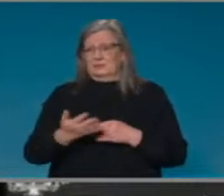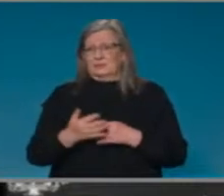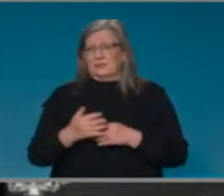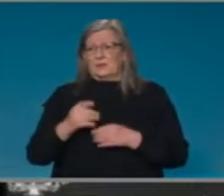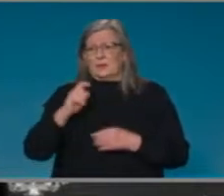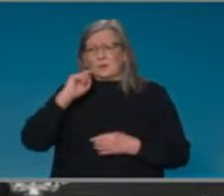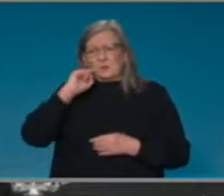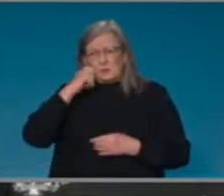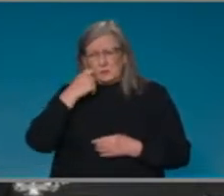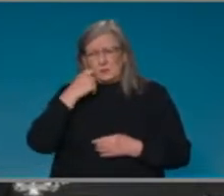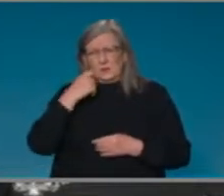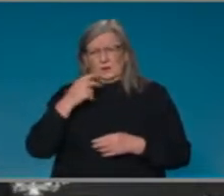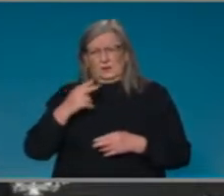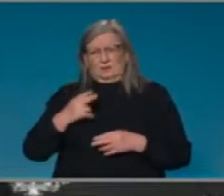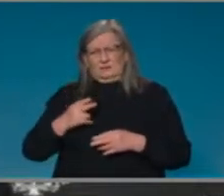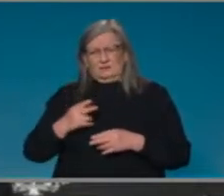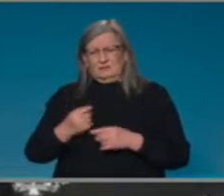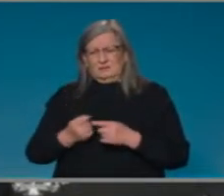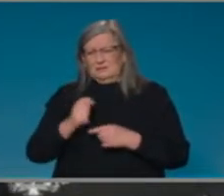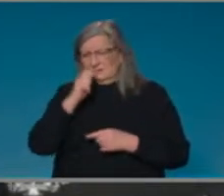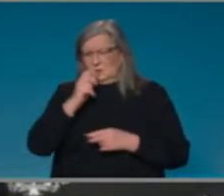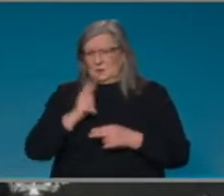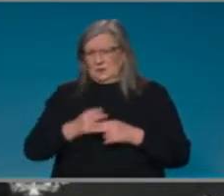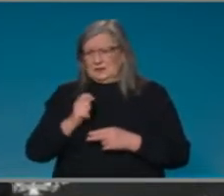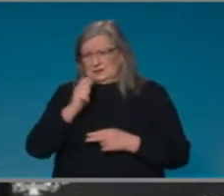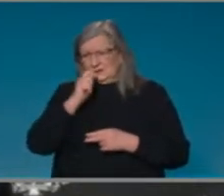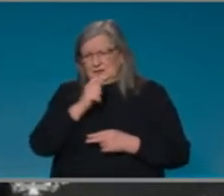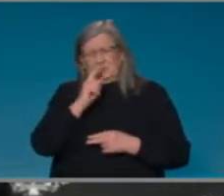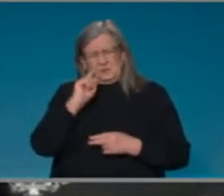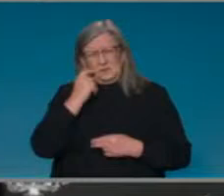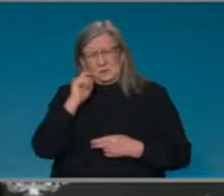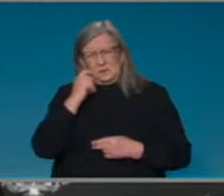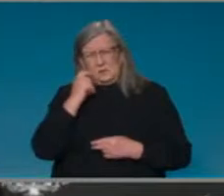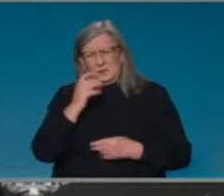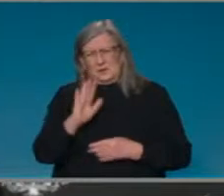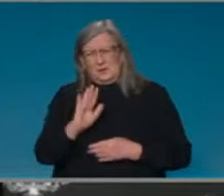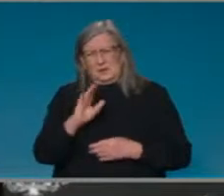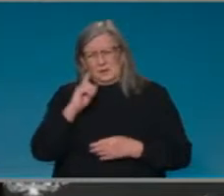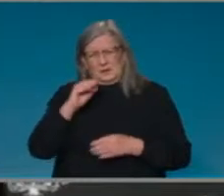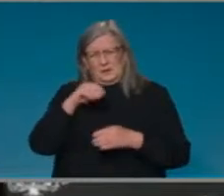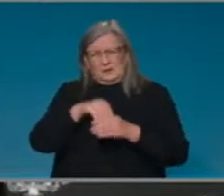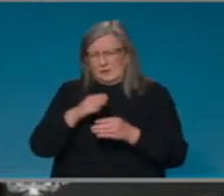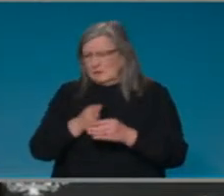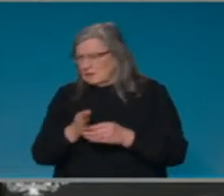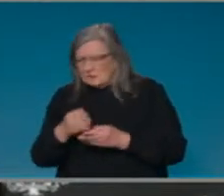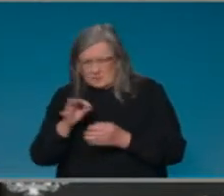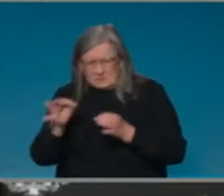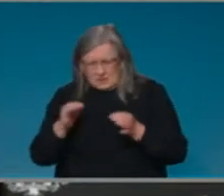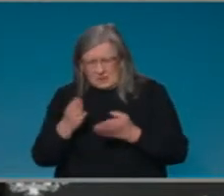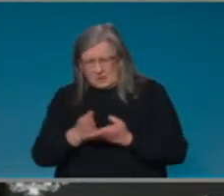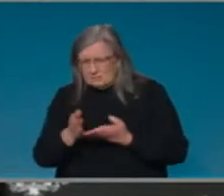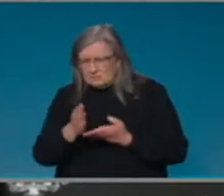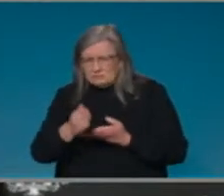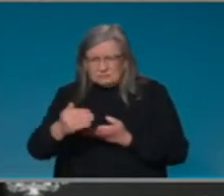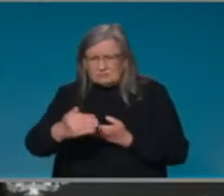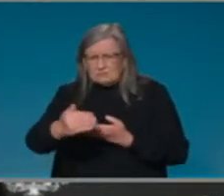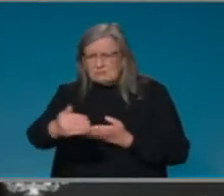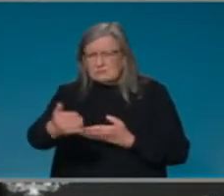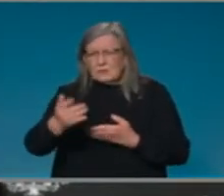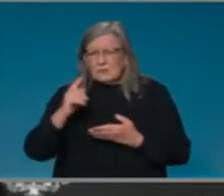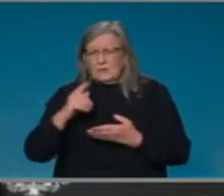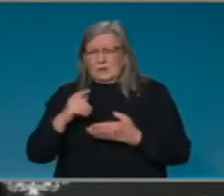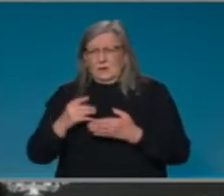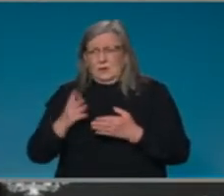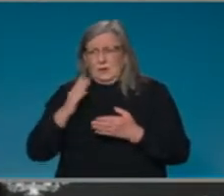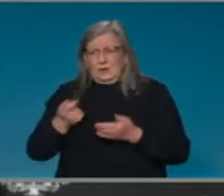play a big part in Australia's pathway out of lockdown. And so I have